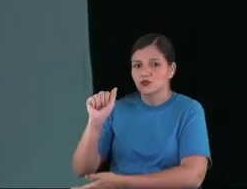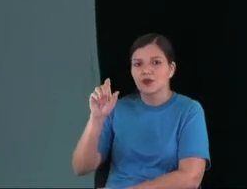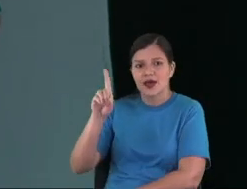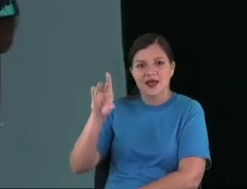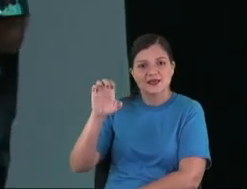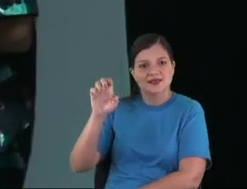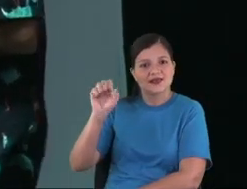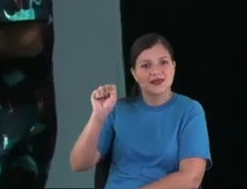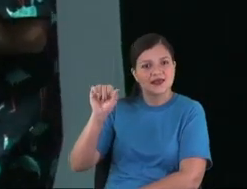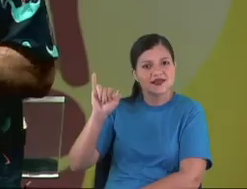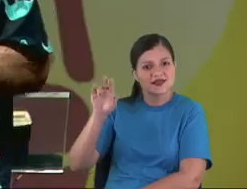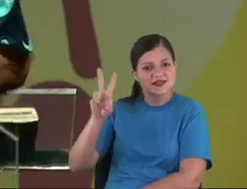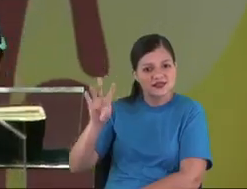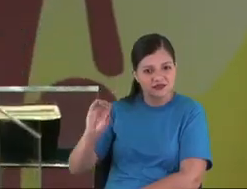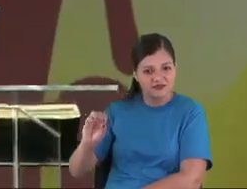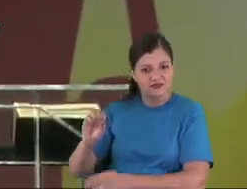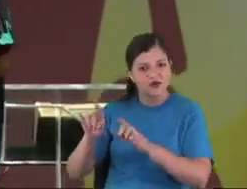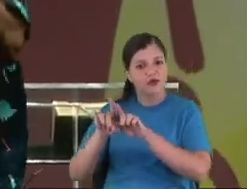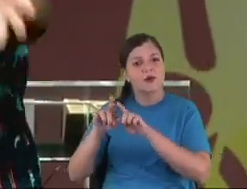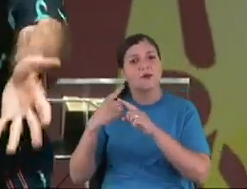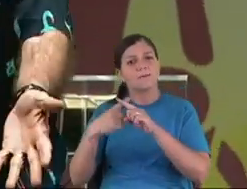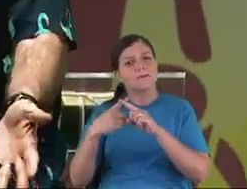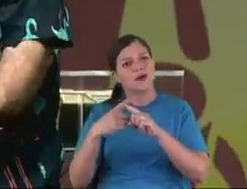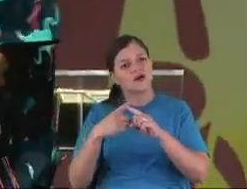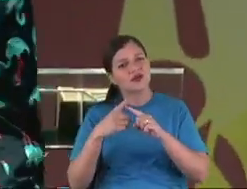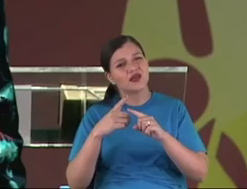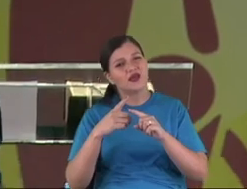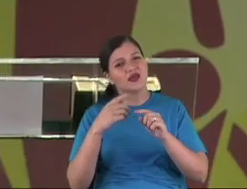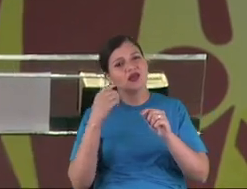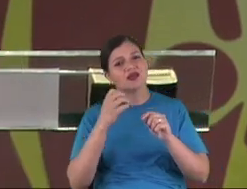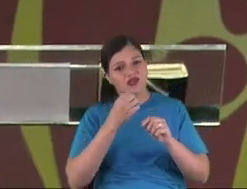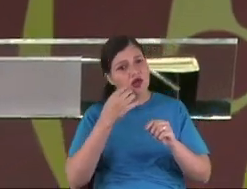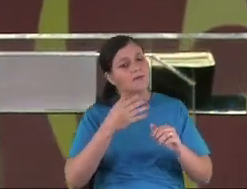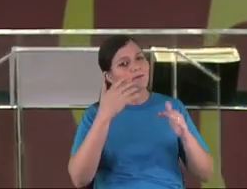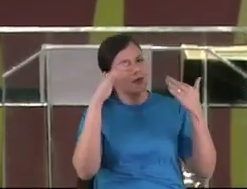his dad. Congrats to that.